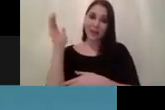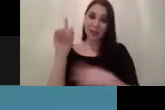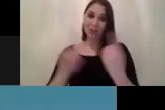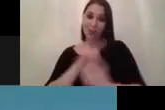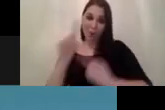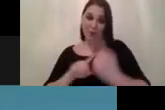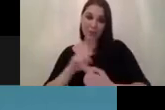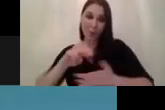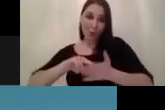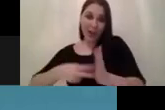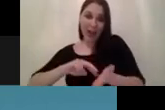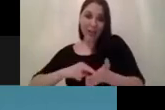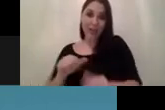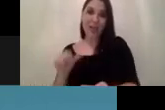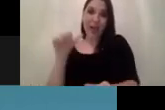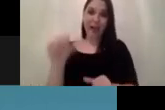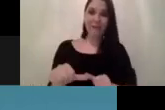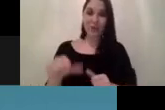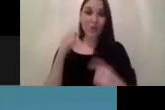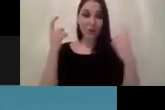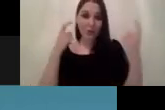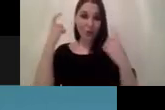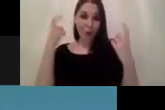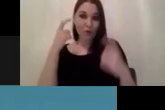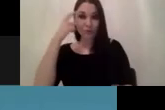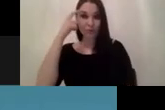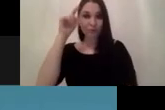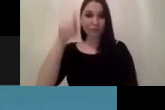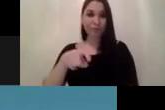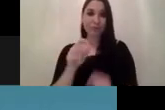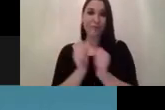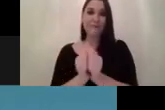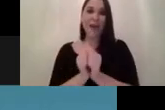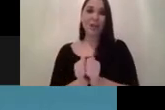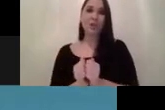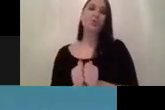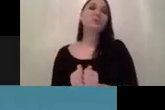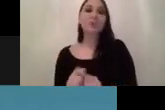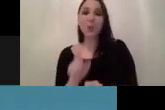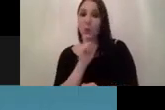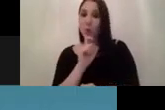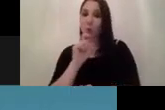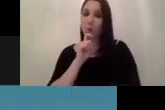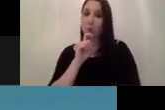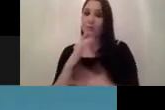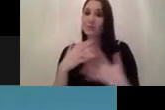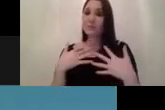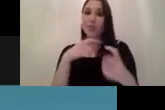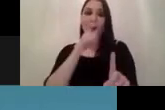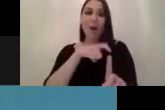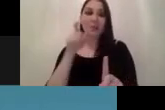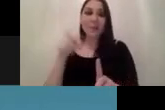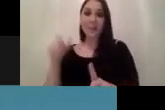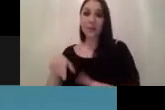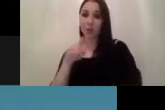afterwards okay so that's the thought i put that in as a value proposition then who would be the customers well on the one cent one hand it could be